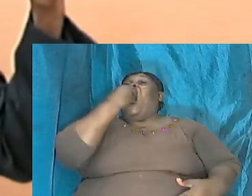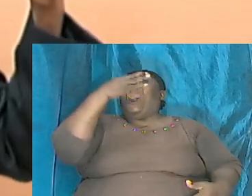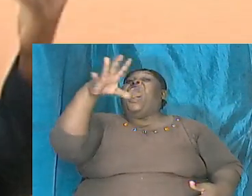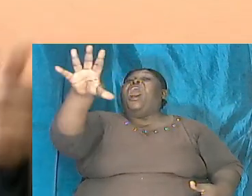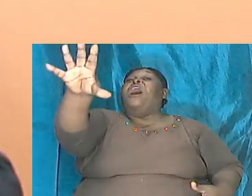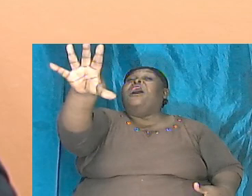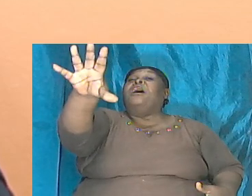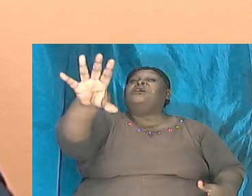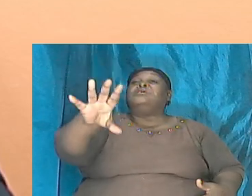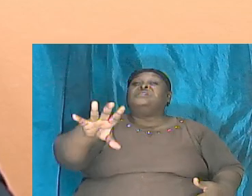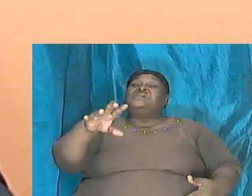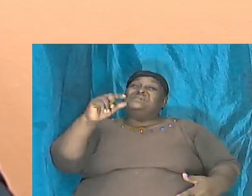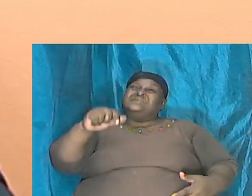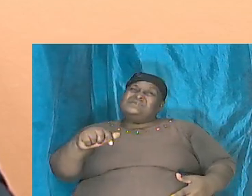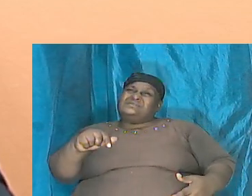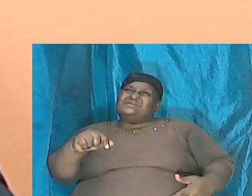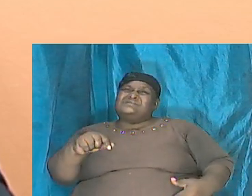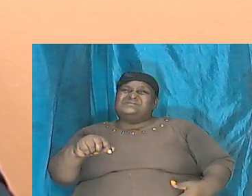mythology?